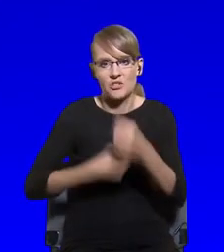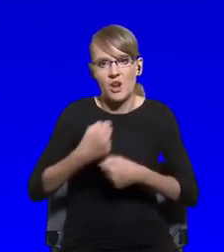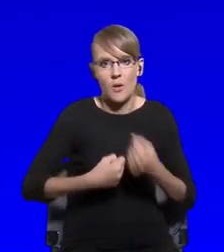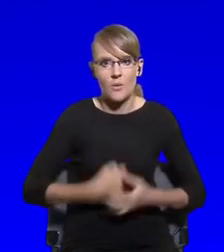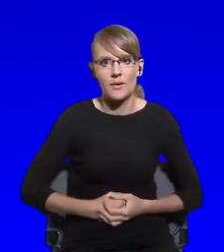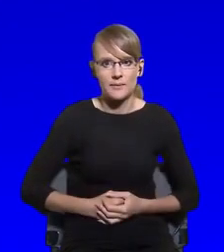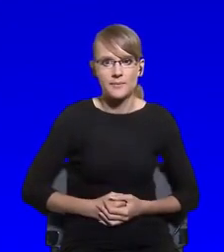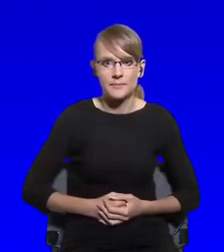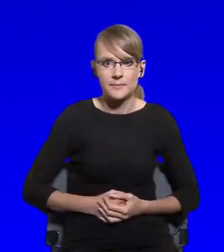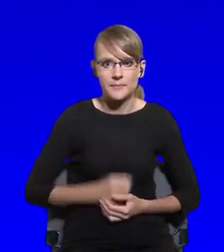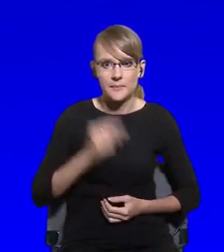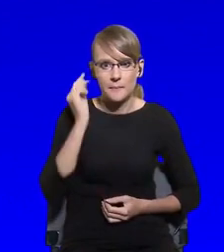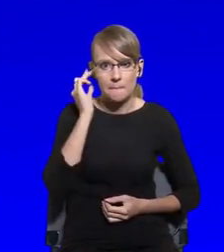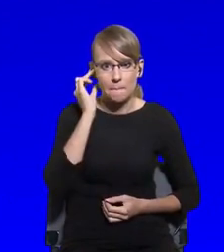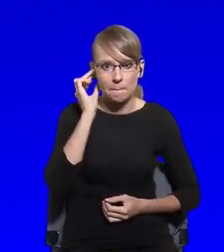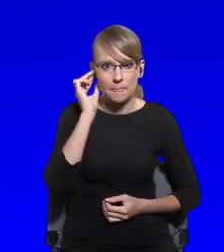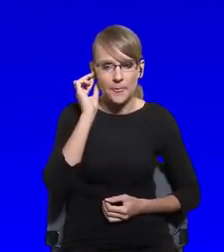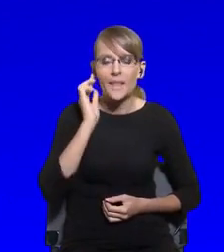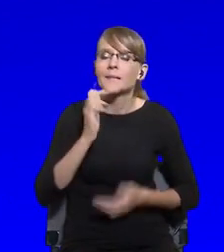Thank you very much.